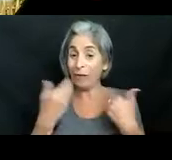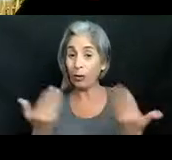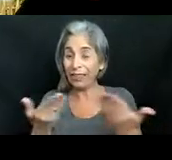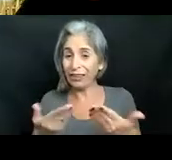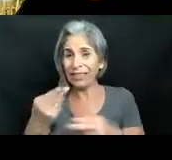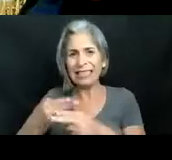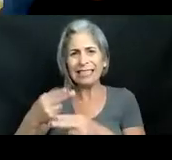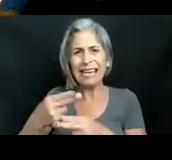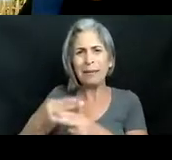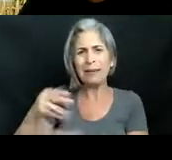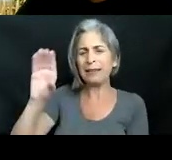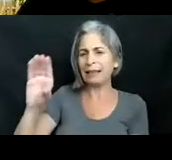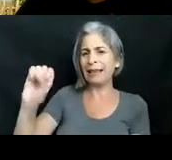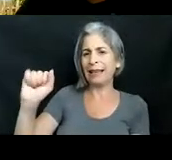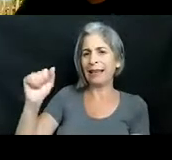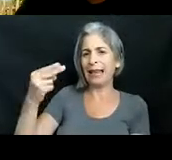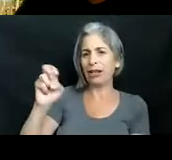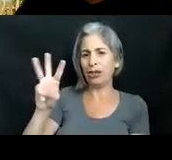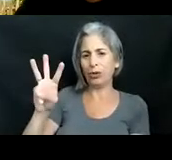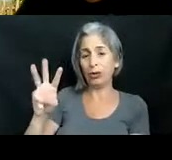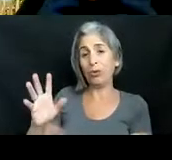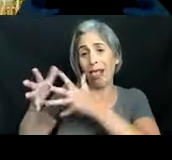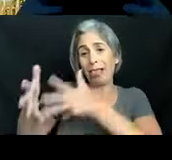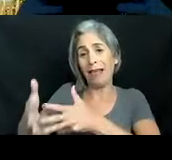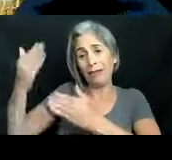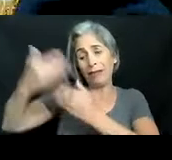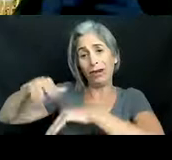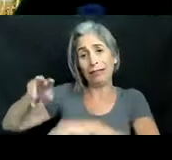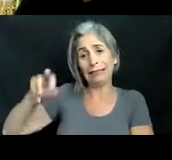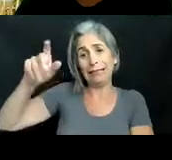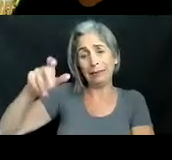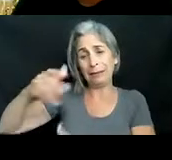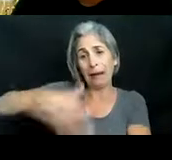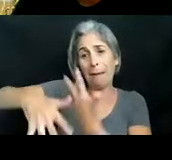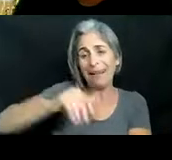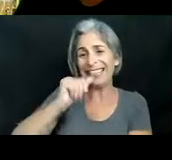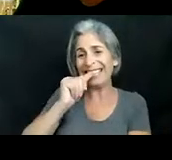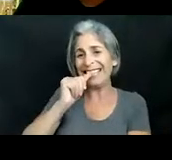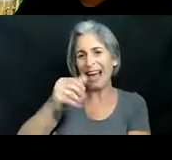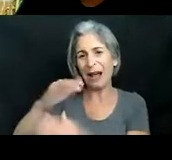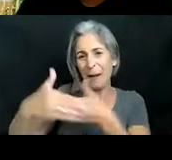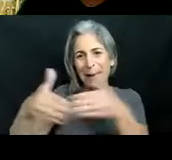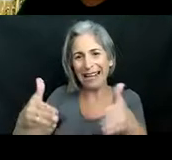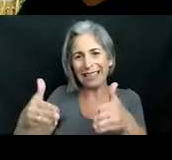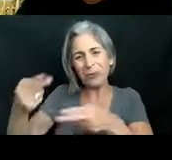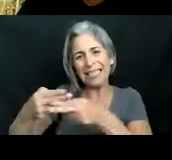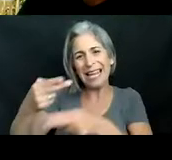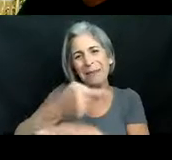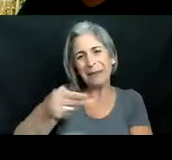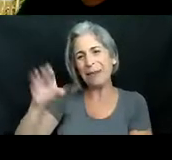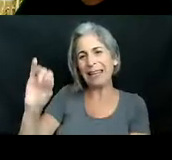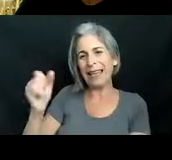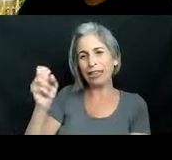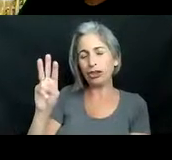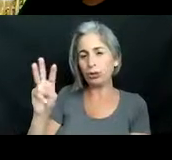cashew uh he was left on the front steps in a mixed nut box so we named him cashew and he is actually non